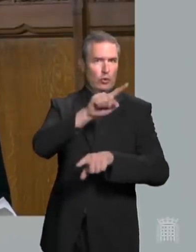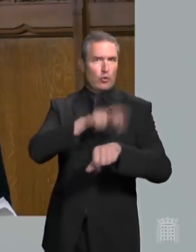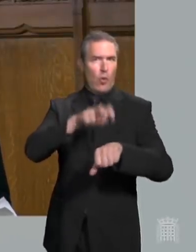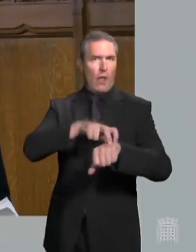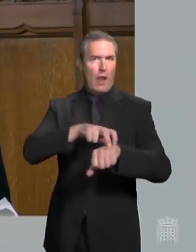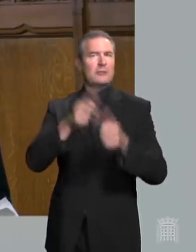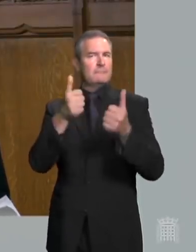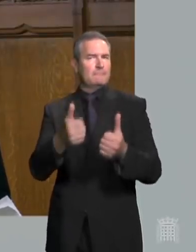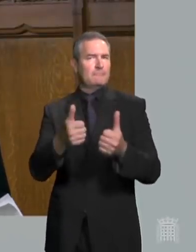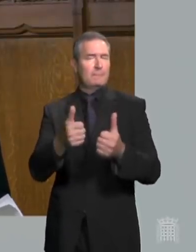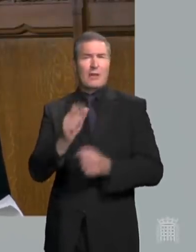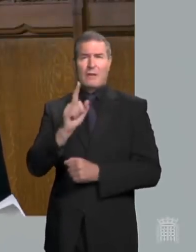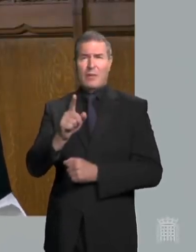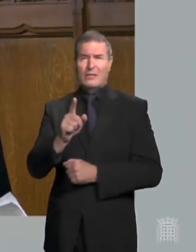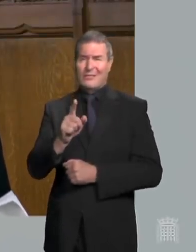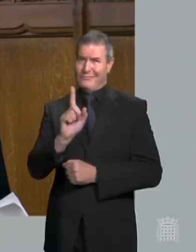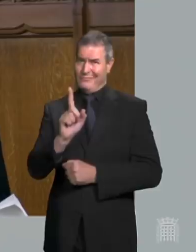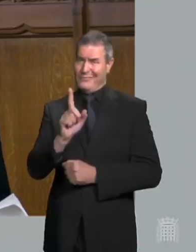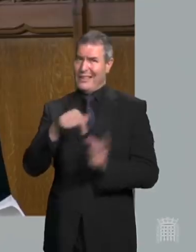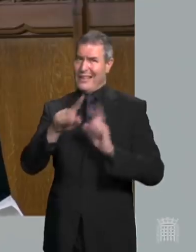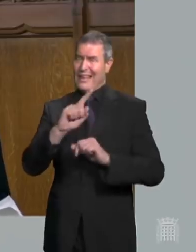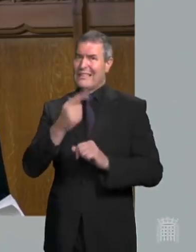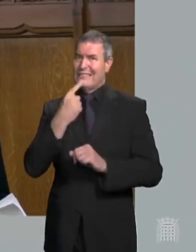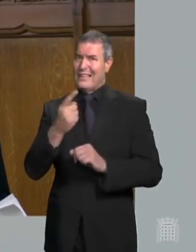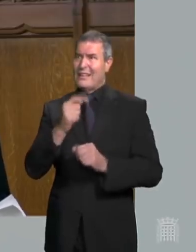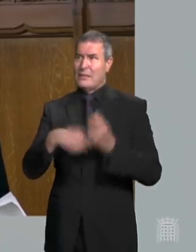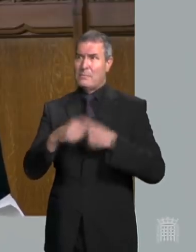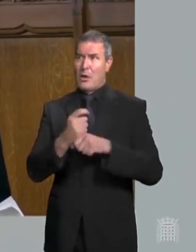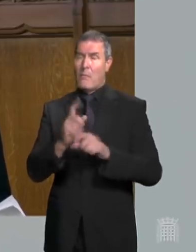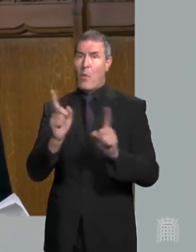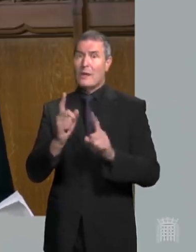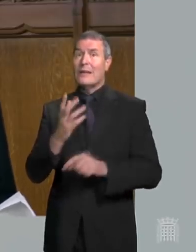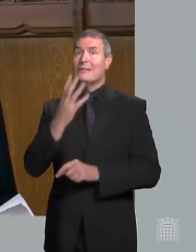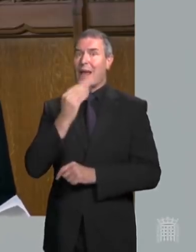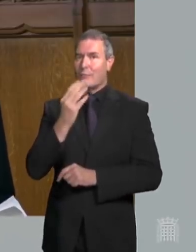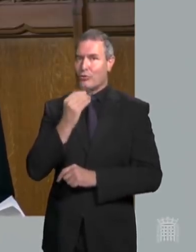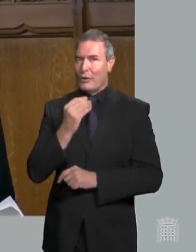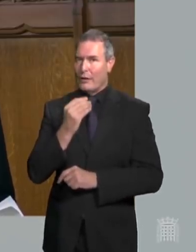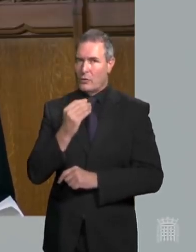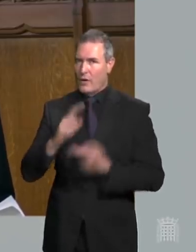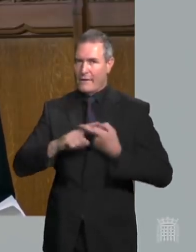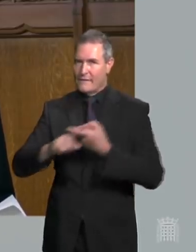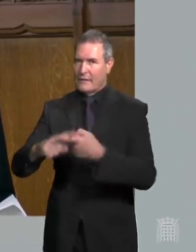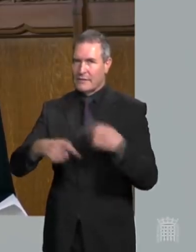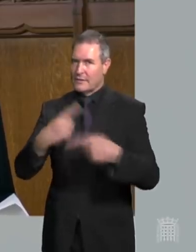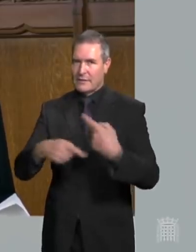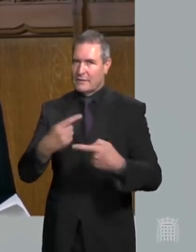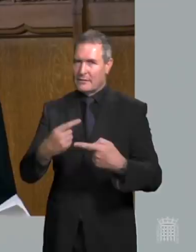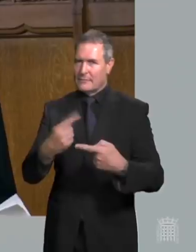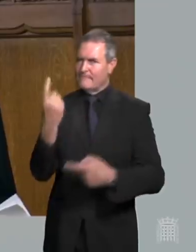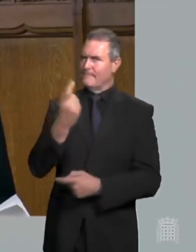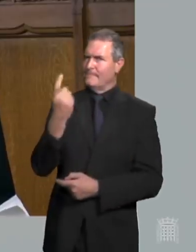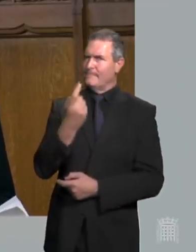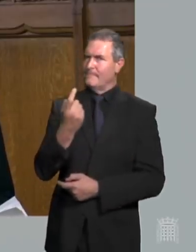Lord Frost is entirely right to say that it amounts in truth to no more than a temporary sticking plaster so can my